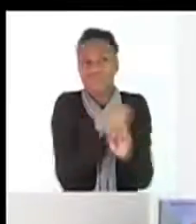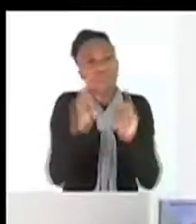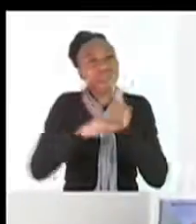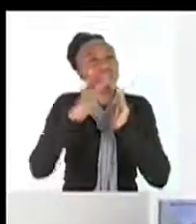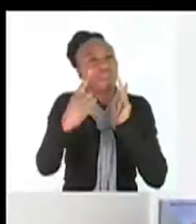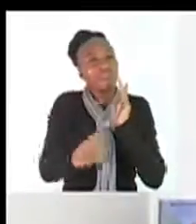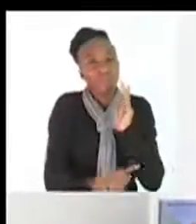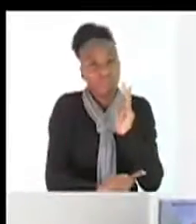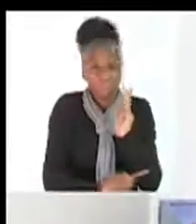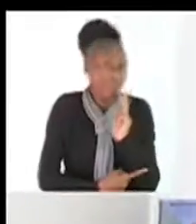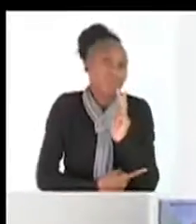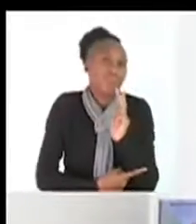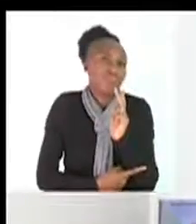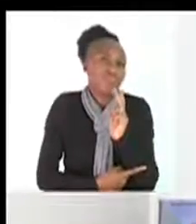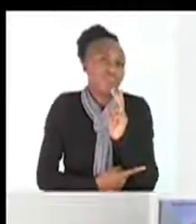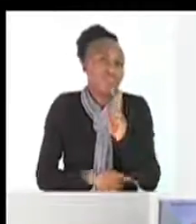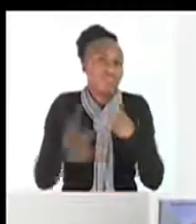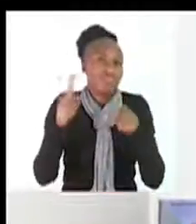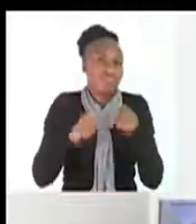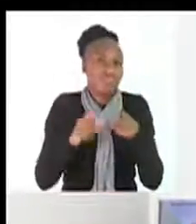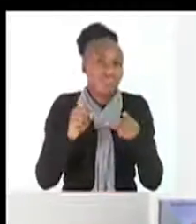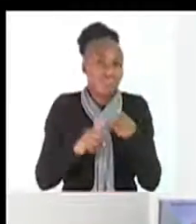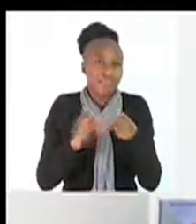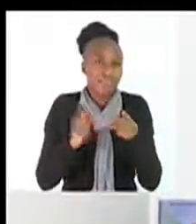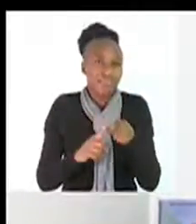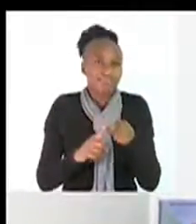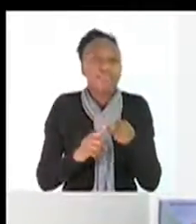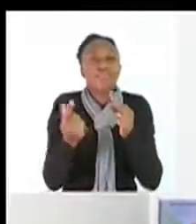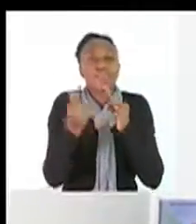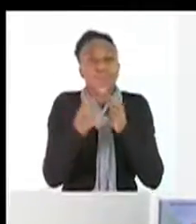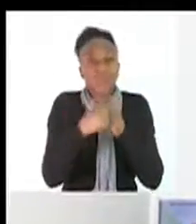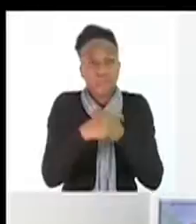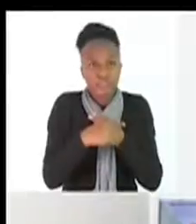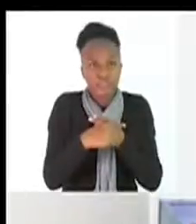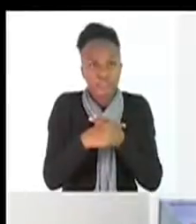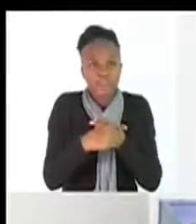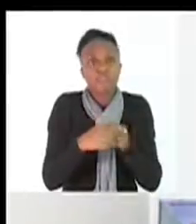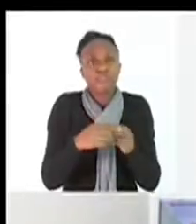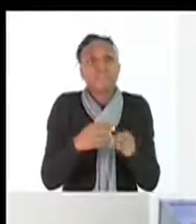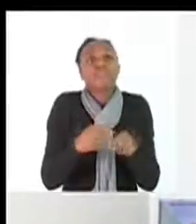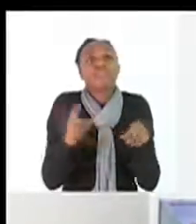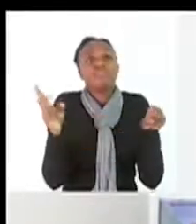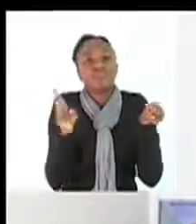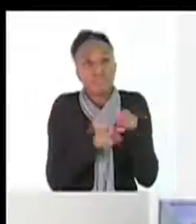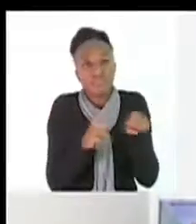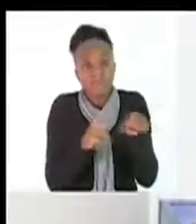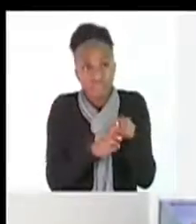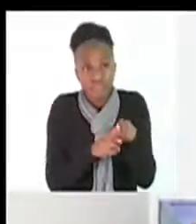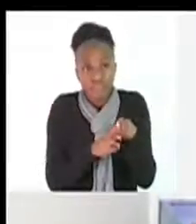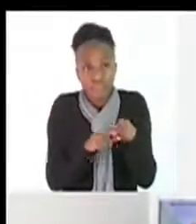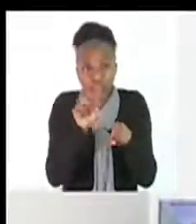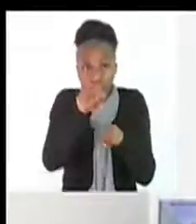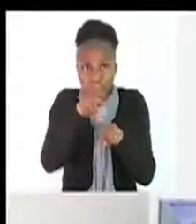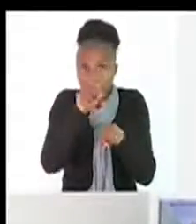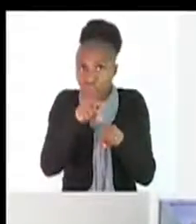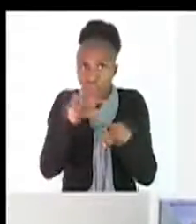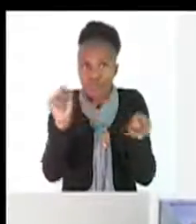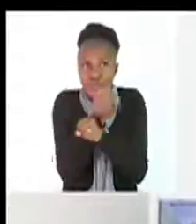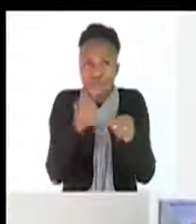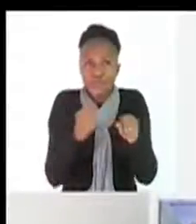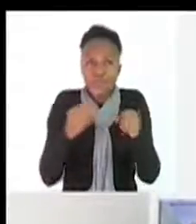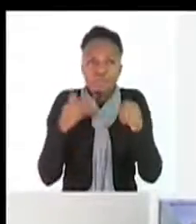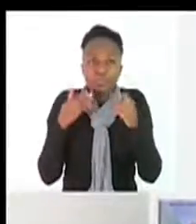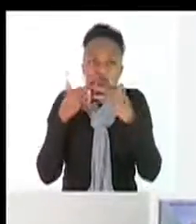or you will not be able to make a girl fall pregnant. Condom use. The condoms trap spams so they do not enter a female vagina.